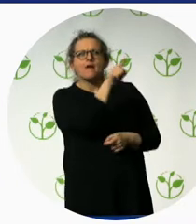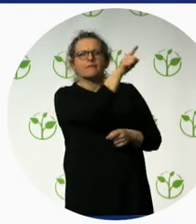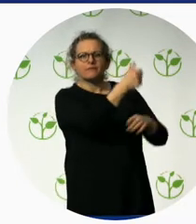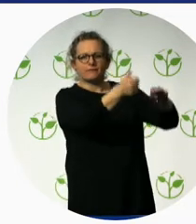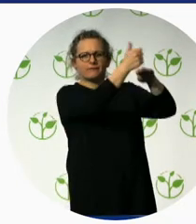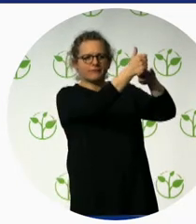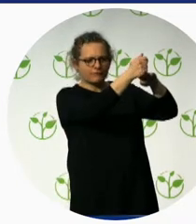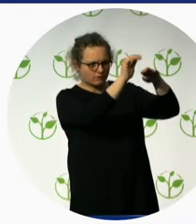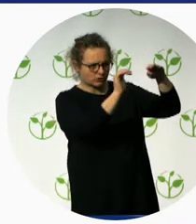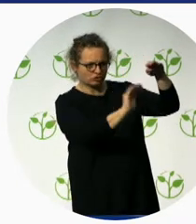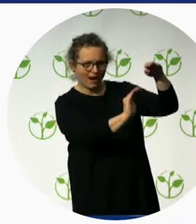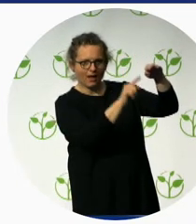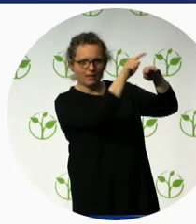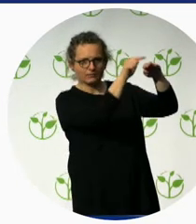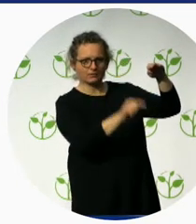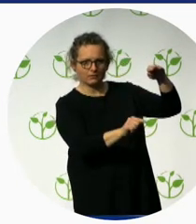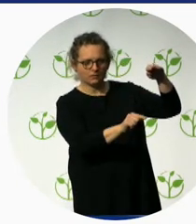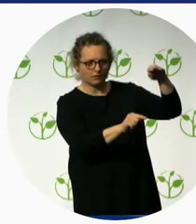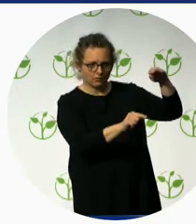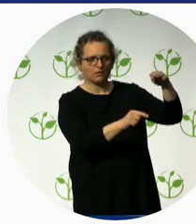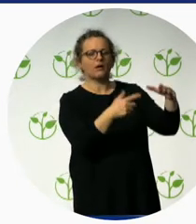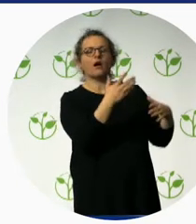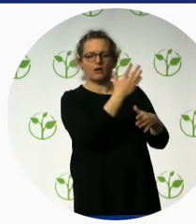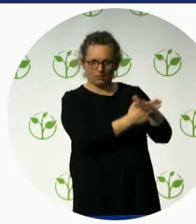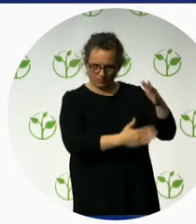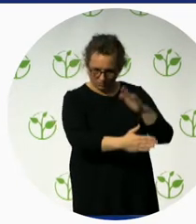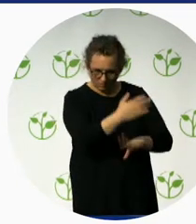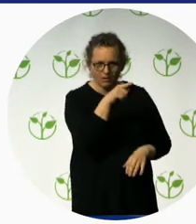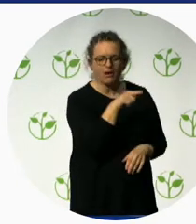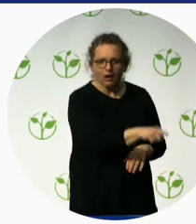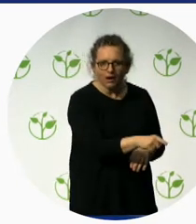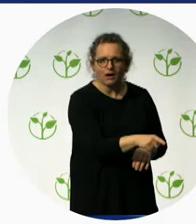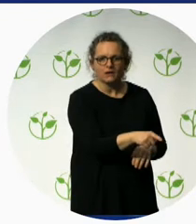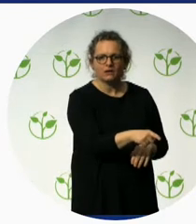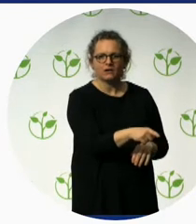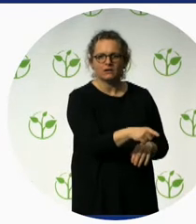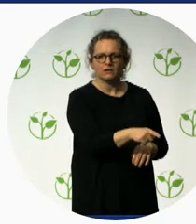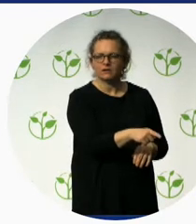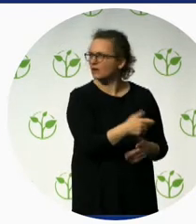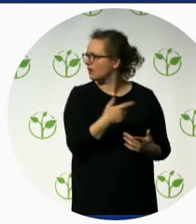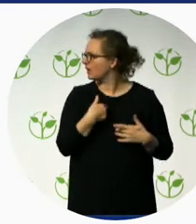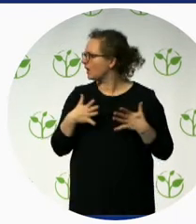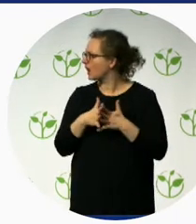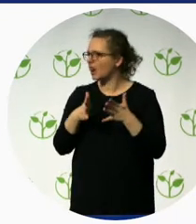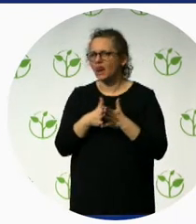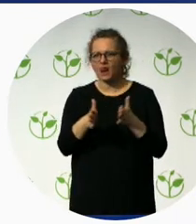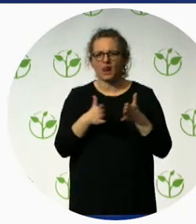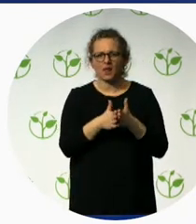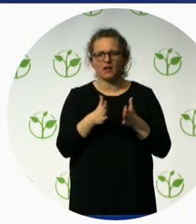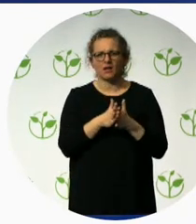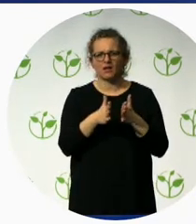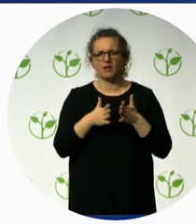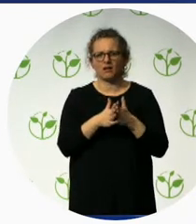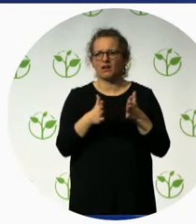And when I am not going to end the story. Those who want to hear it can ask me. Yes, please.